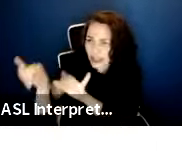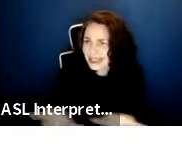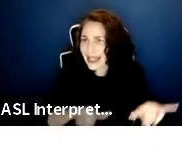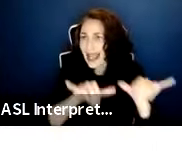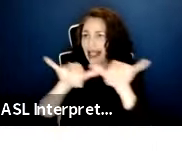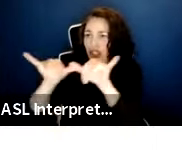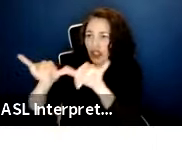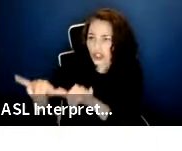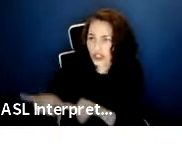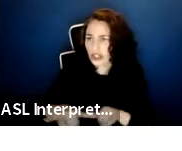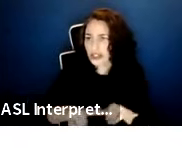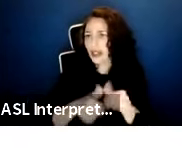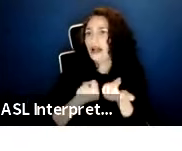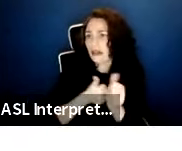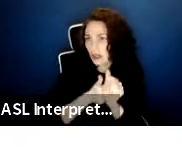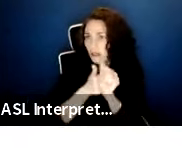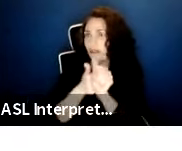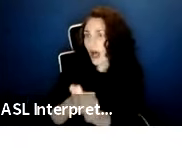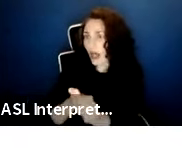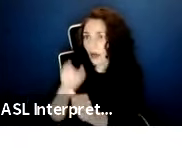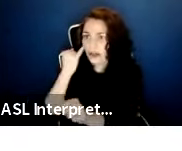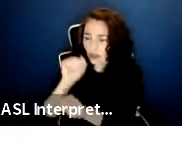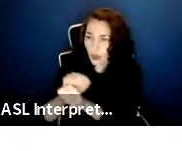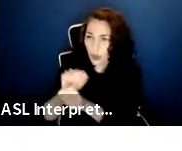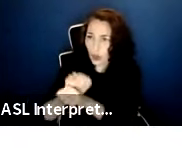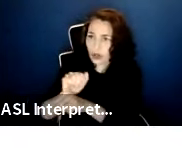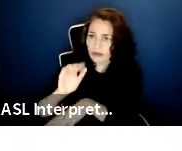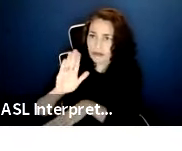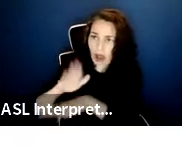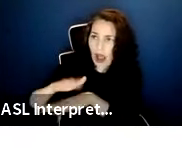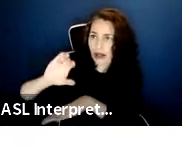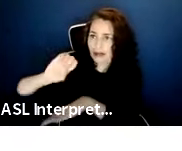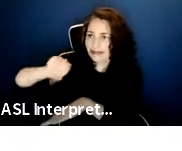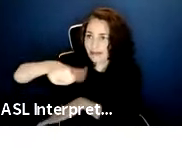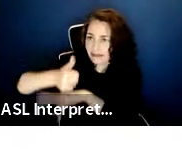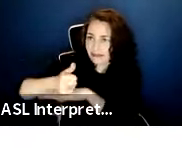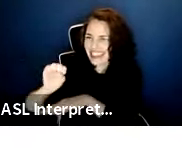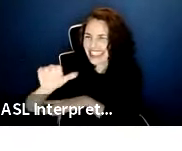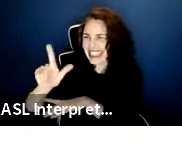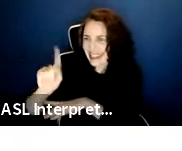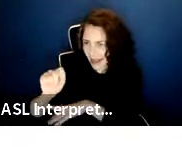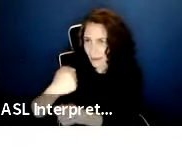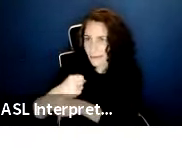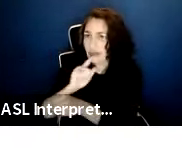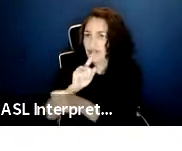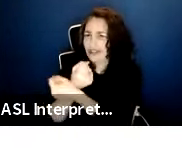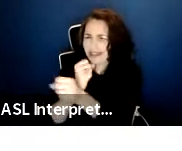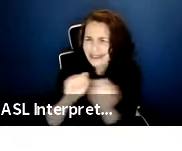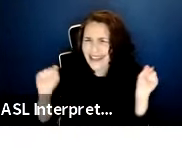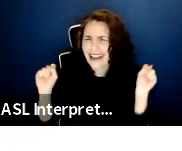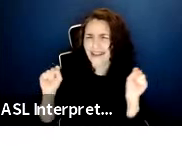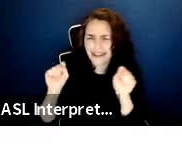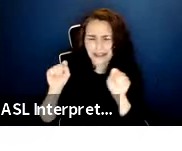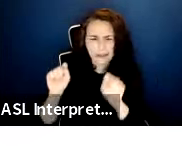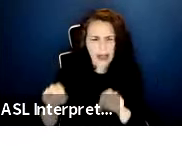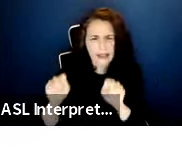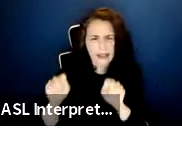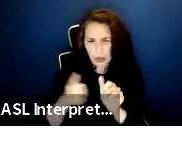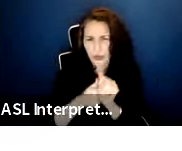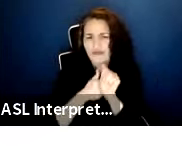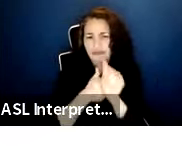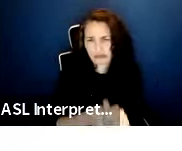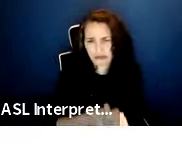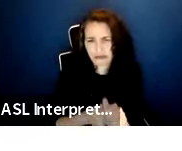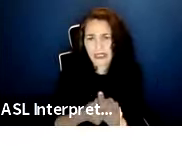going to work on set as safe as it can be. So, we continue that expectation in the micro-budget world. And additionally, the